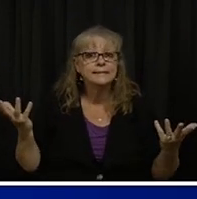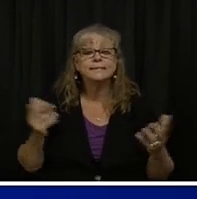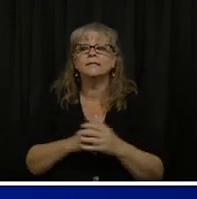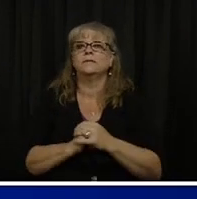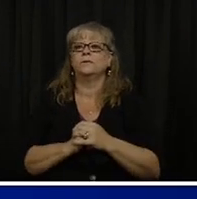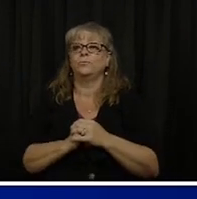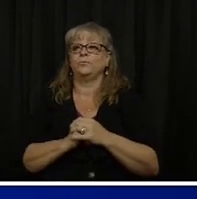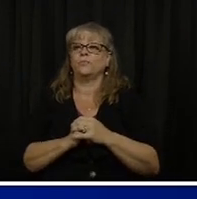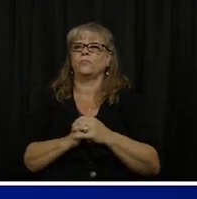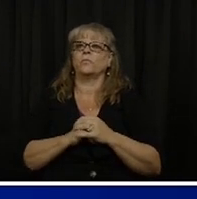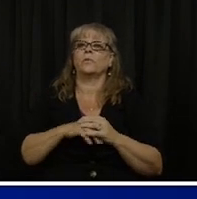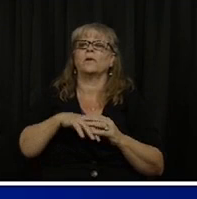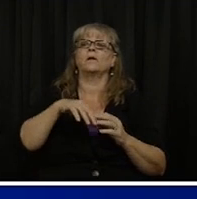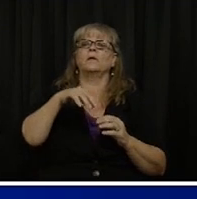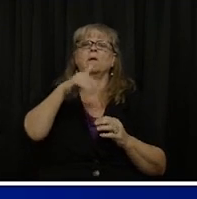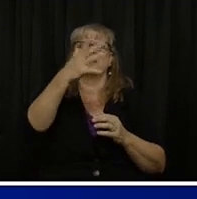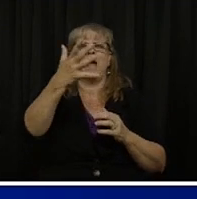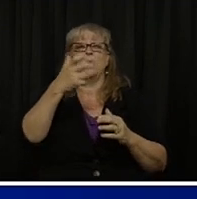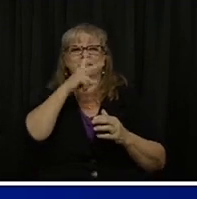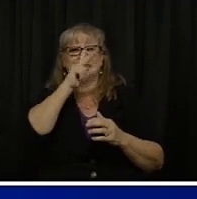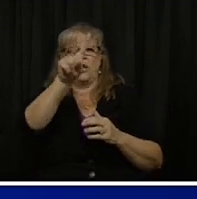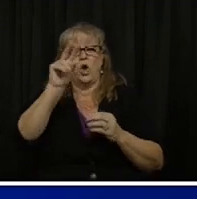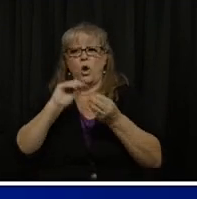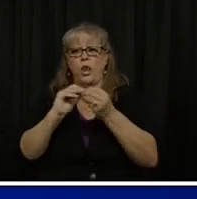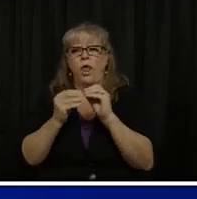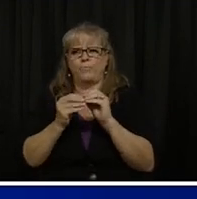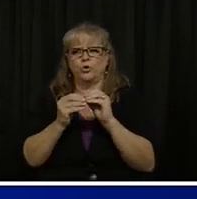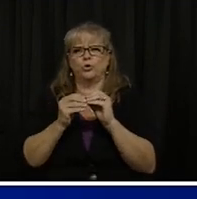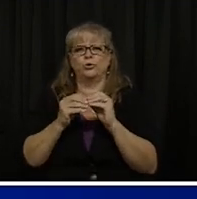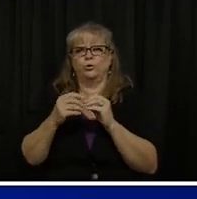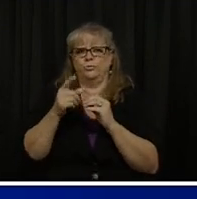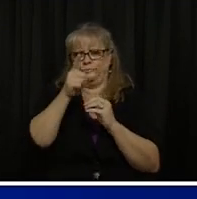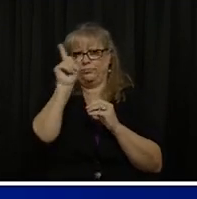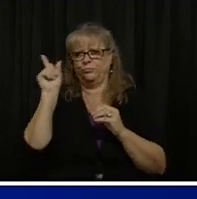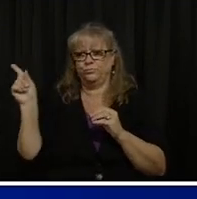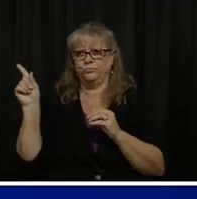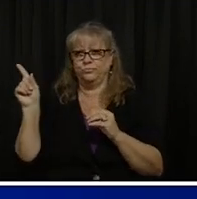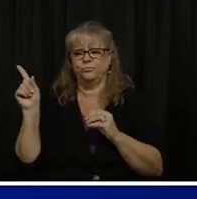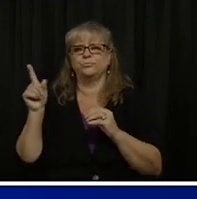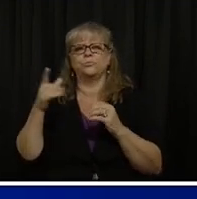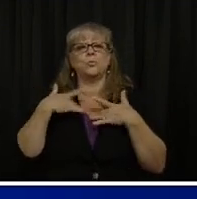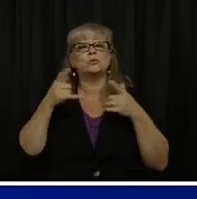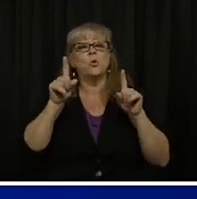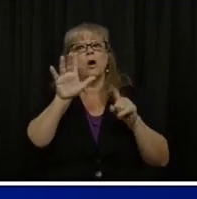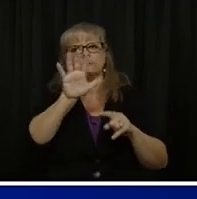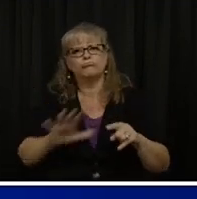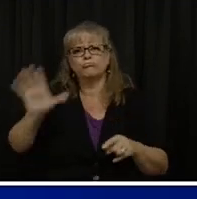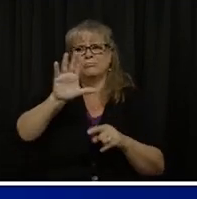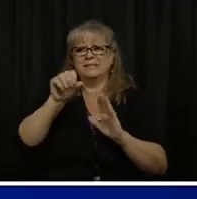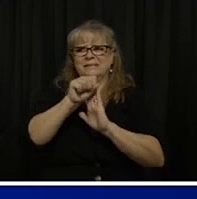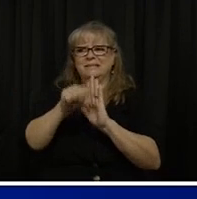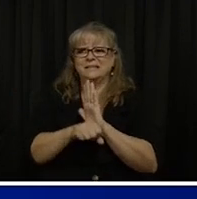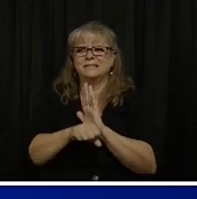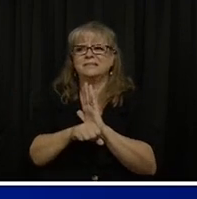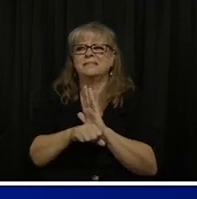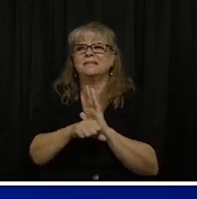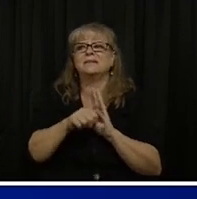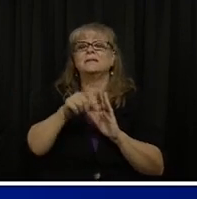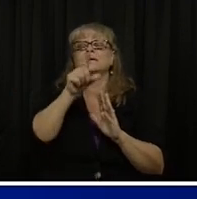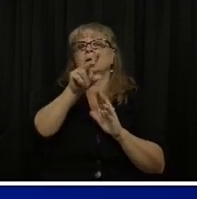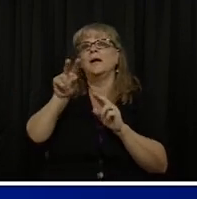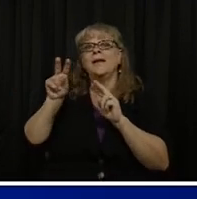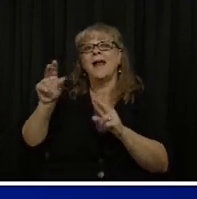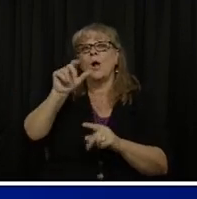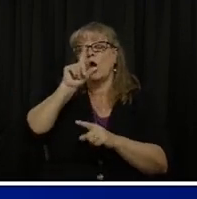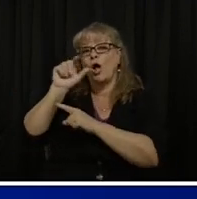So this figure is showing you another trend that we are seeing here in the state, and that is a change in the age distribution of our cases that are occurring.